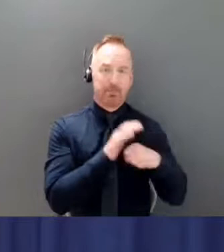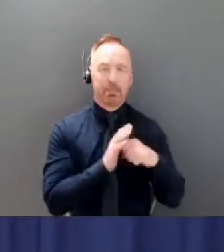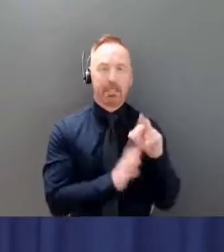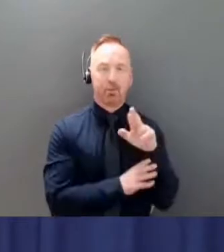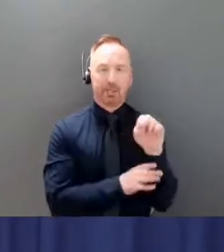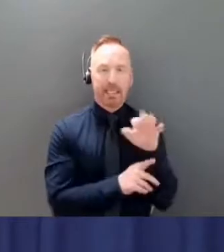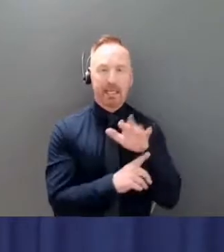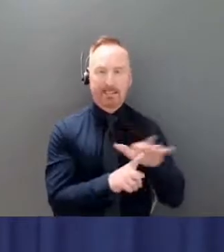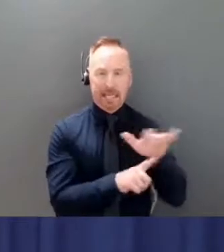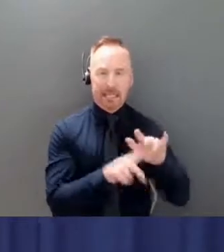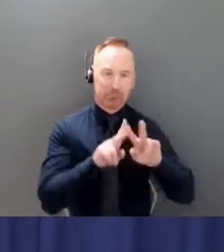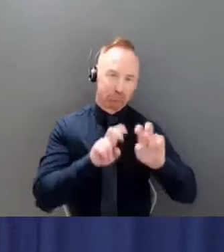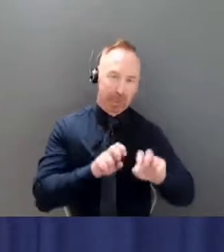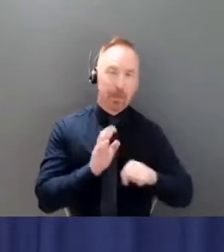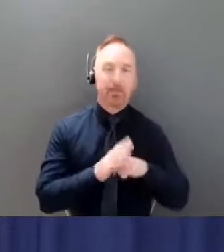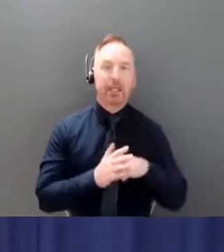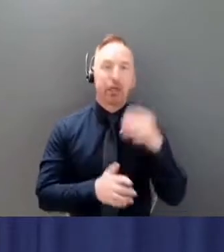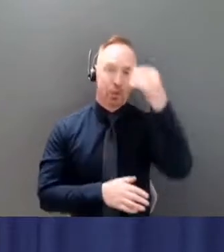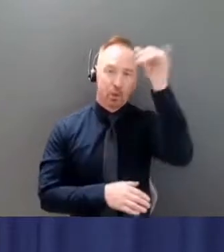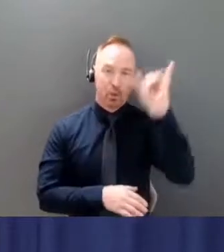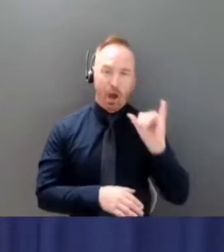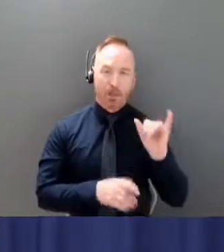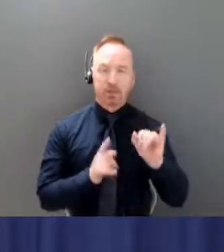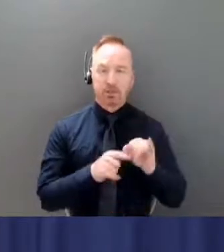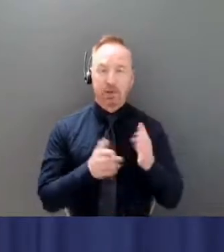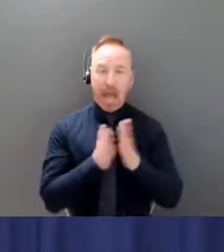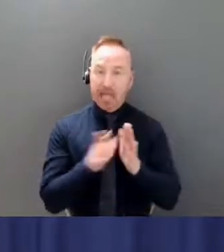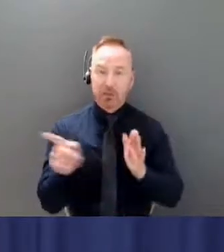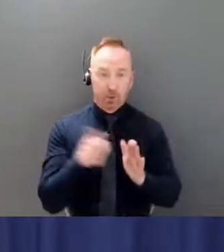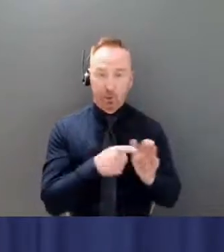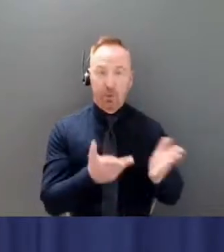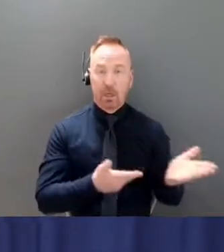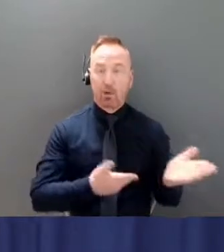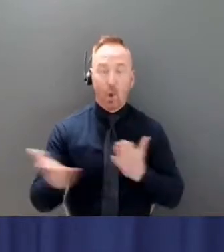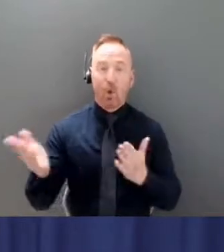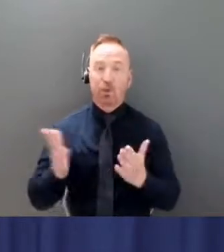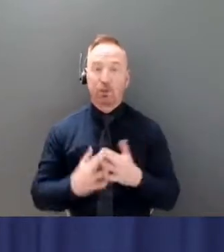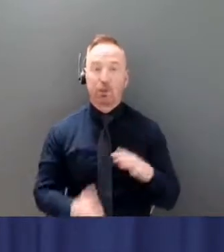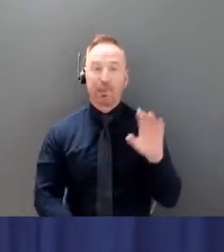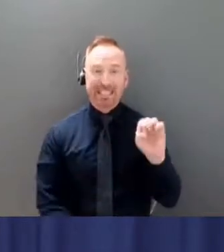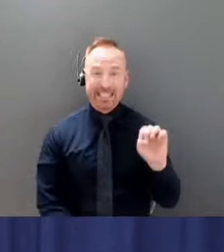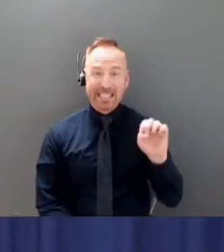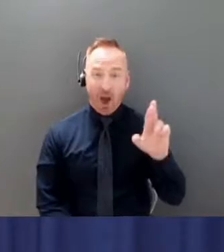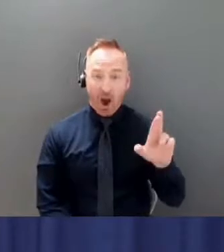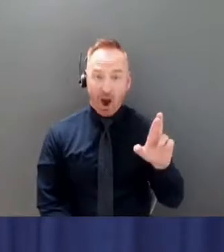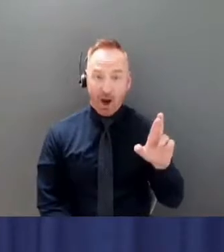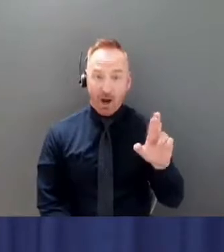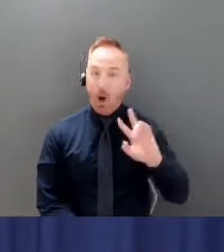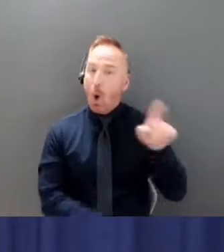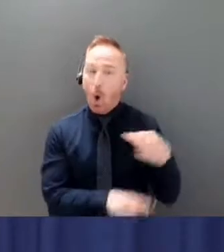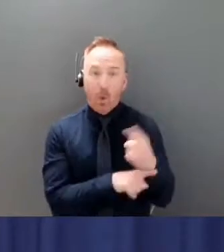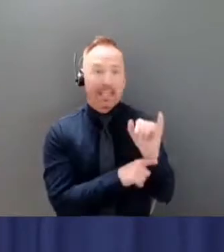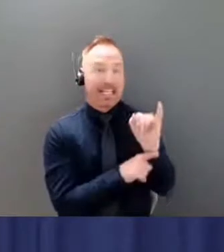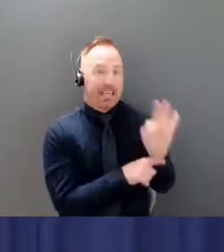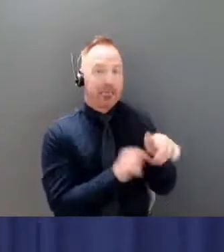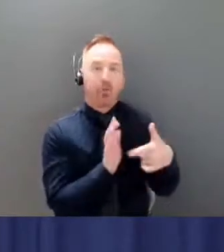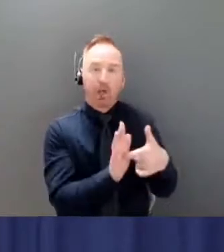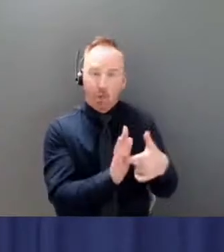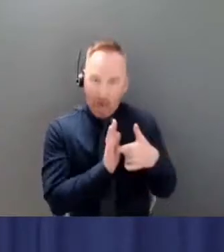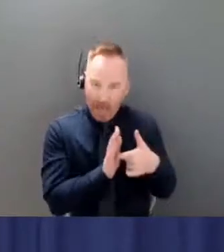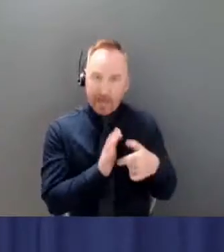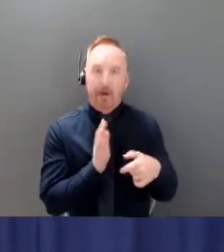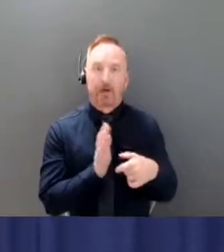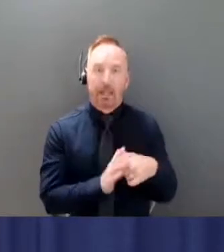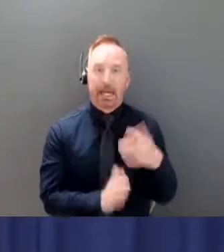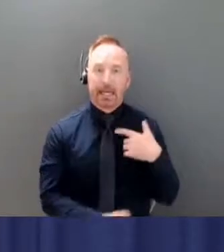only go to the emergency room if they require urgent care. Certainly, it's available and